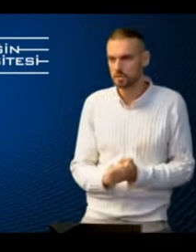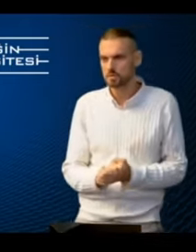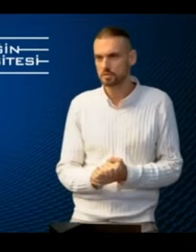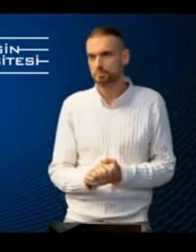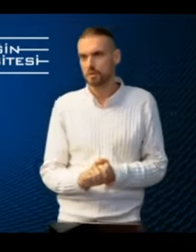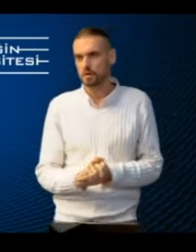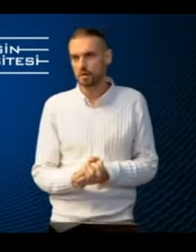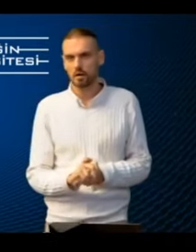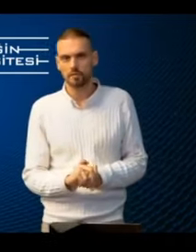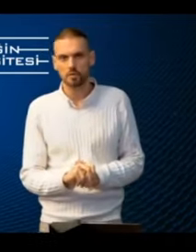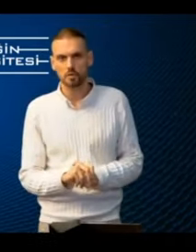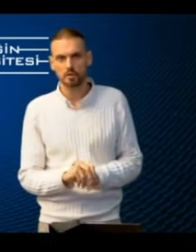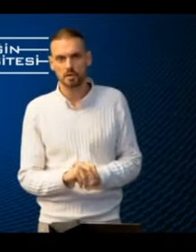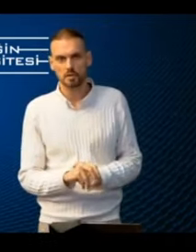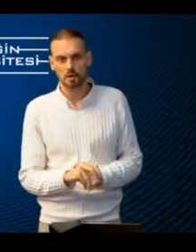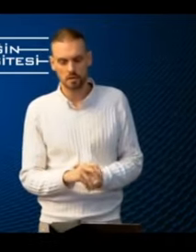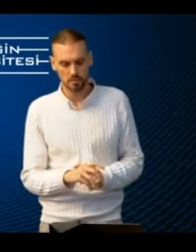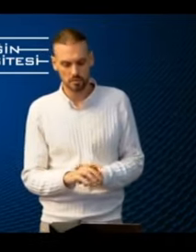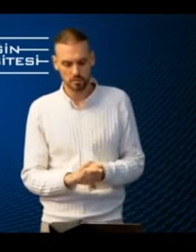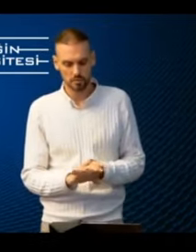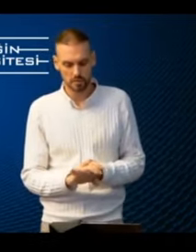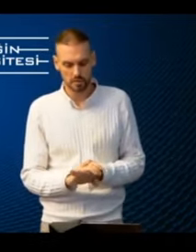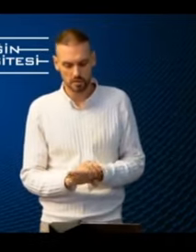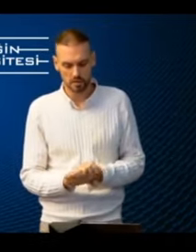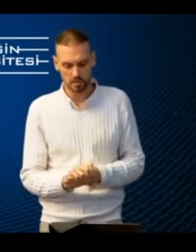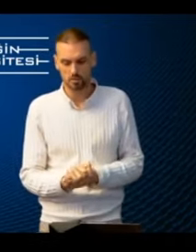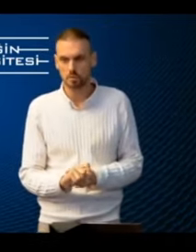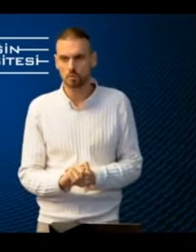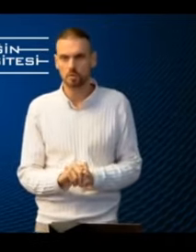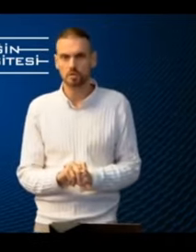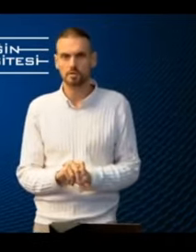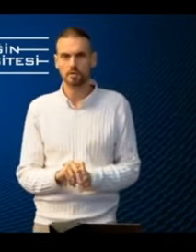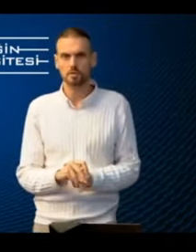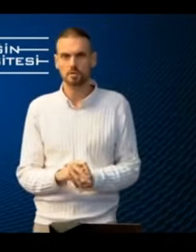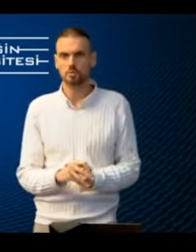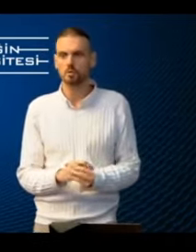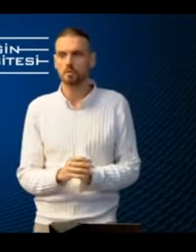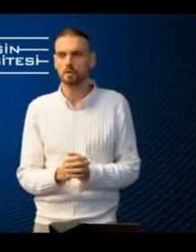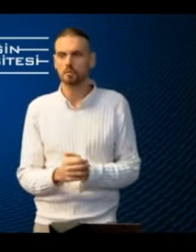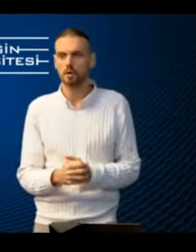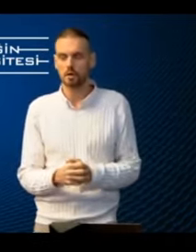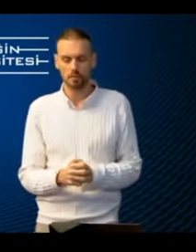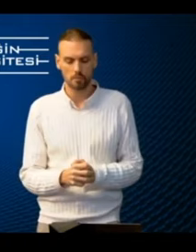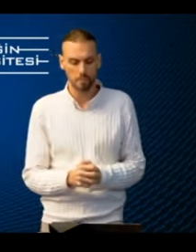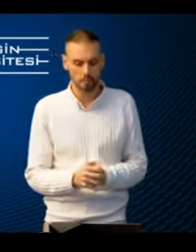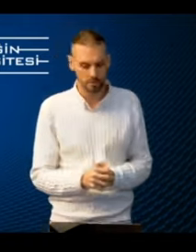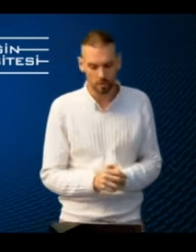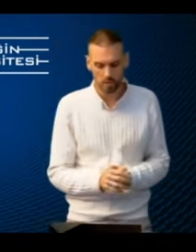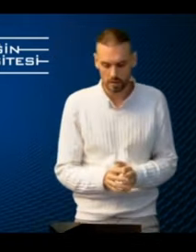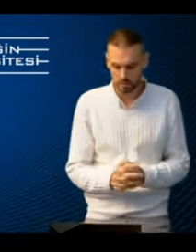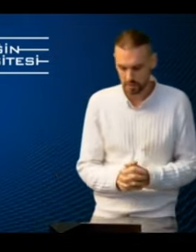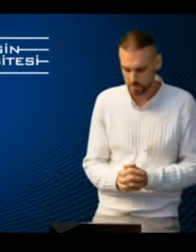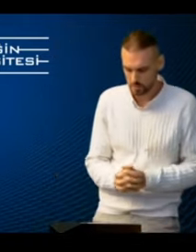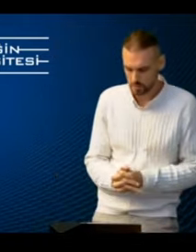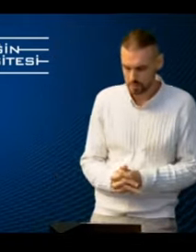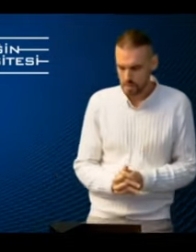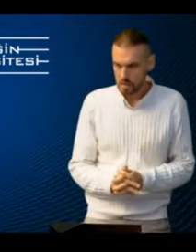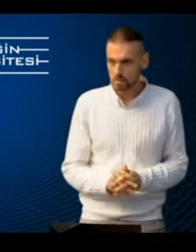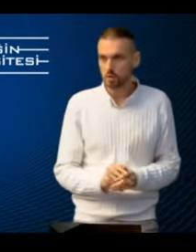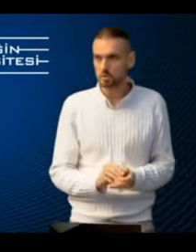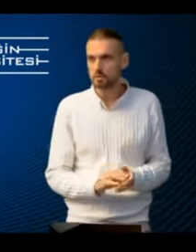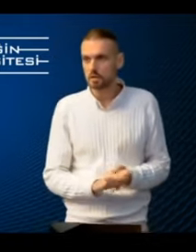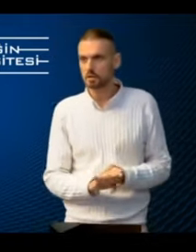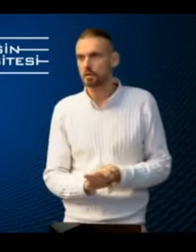Agents that provides us with insights into the work of travel agents who work in them with all kinds of passengers.